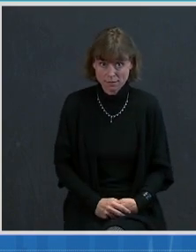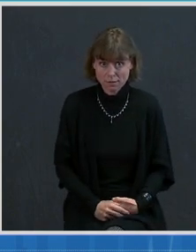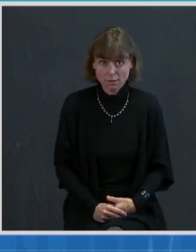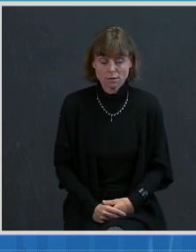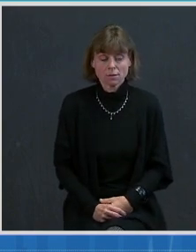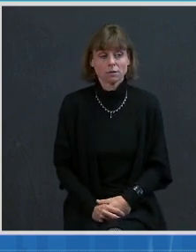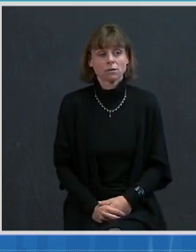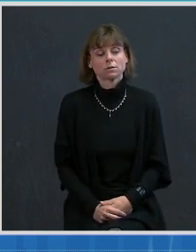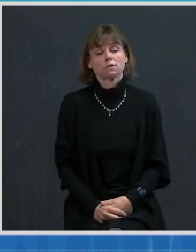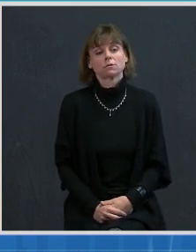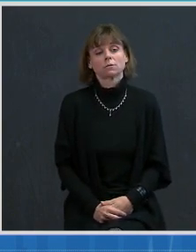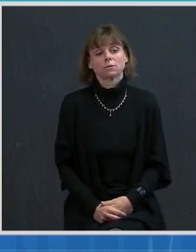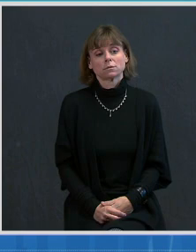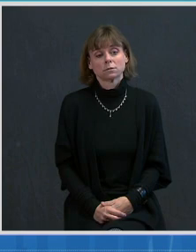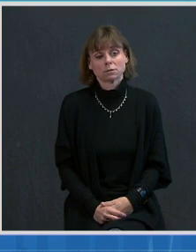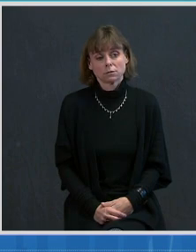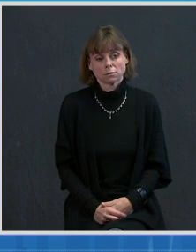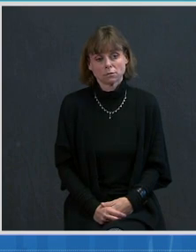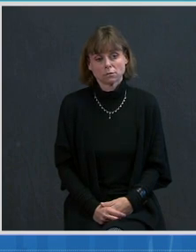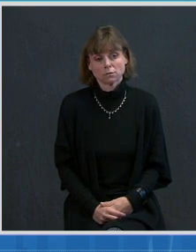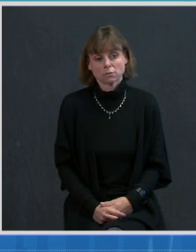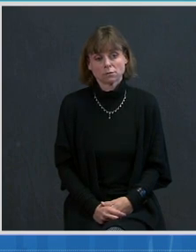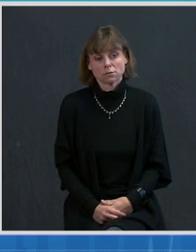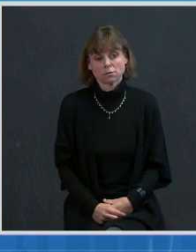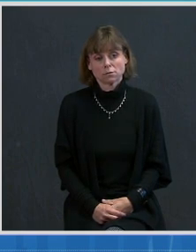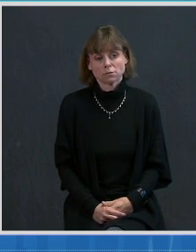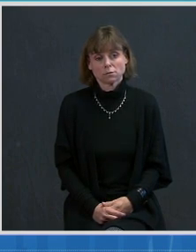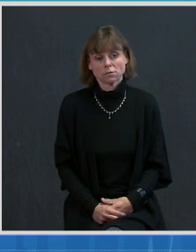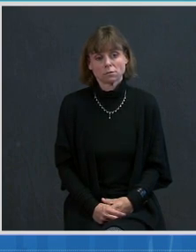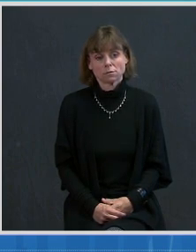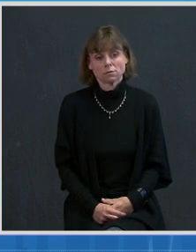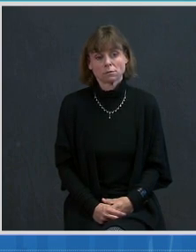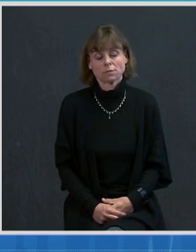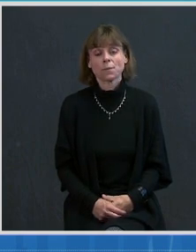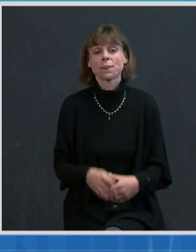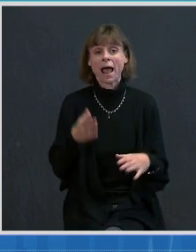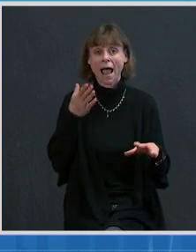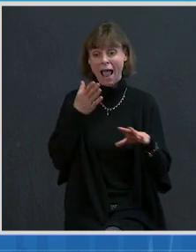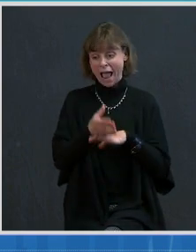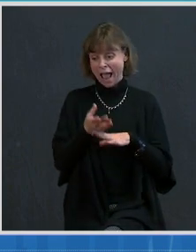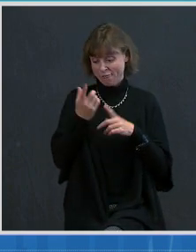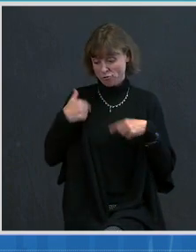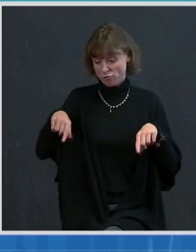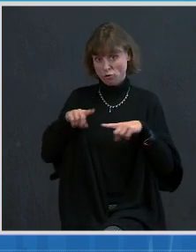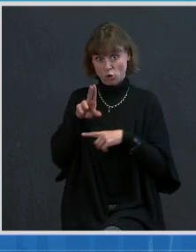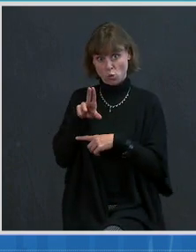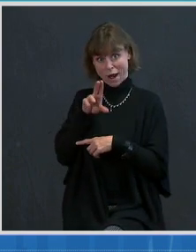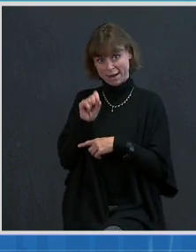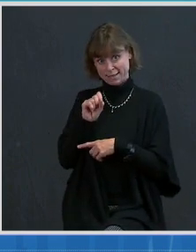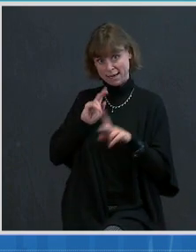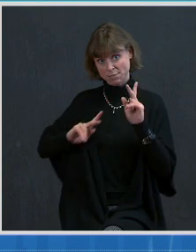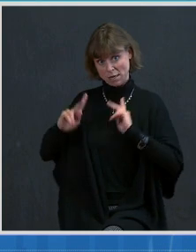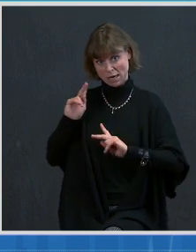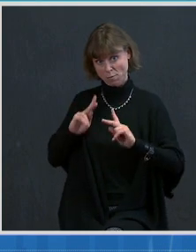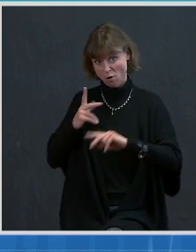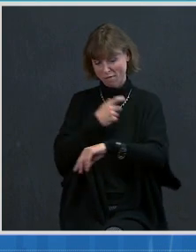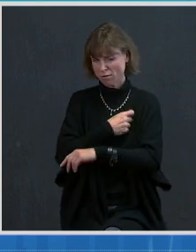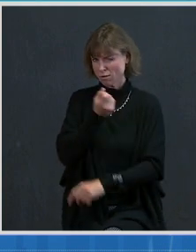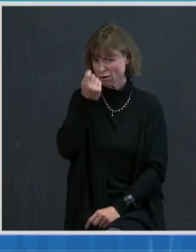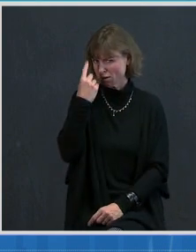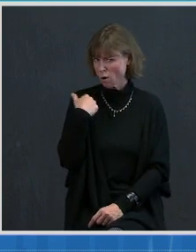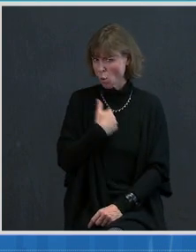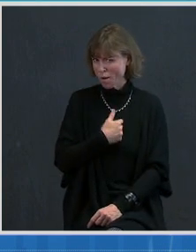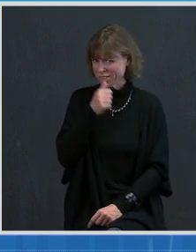it's become clear that after we get our people in the United States vaccinated, and remember, we've suffered